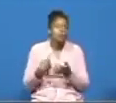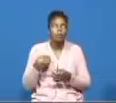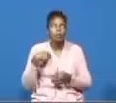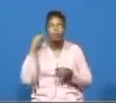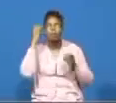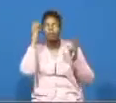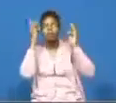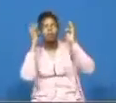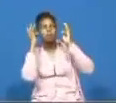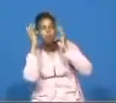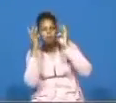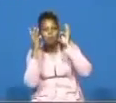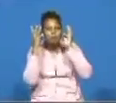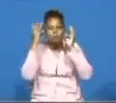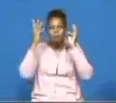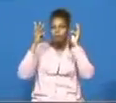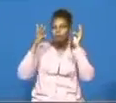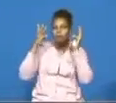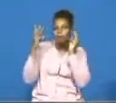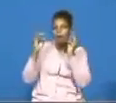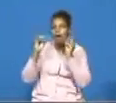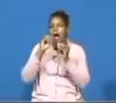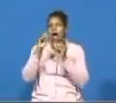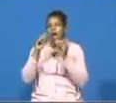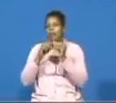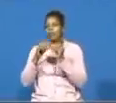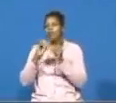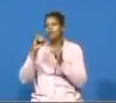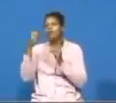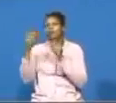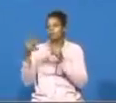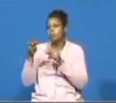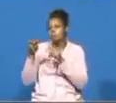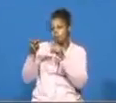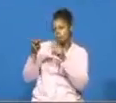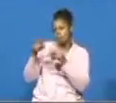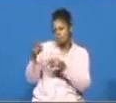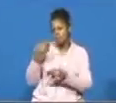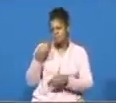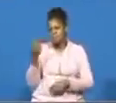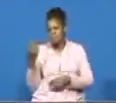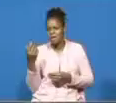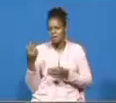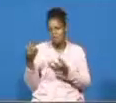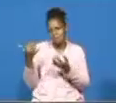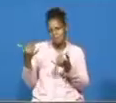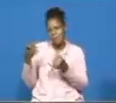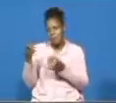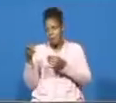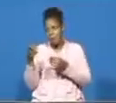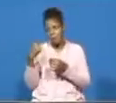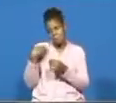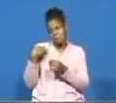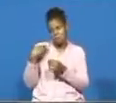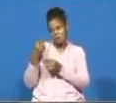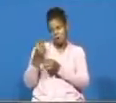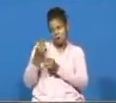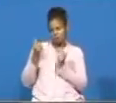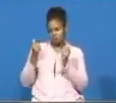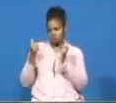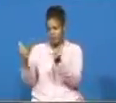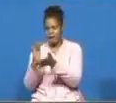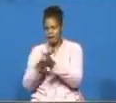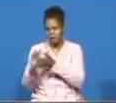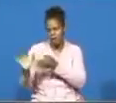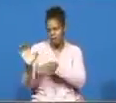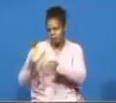the joneses many people are looking on others and what kind of vehicle they drive and how the house look